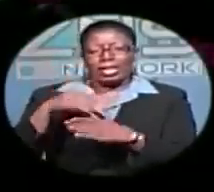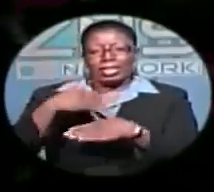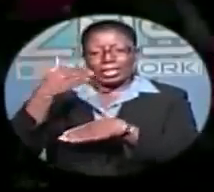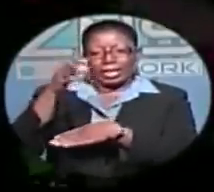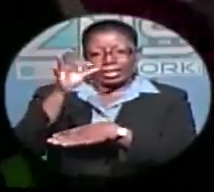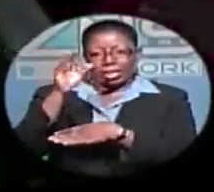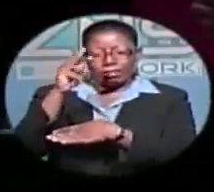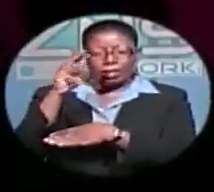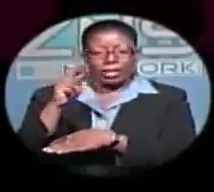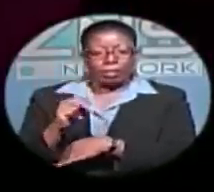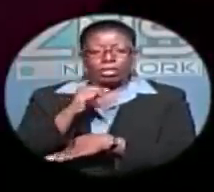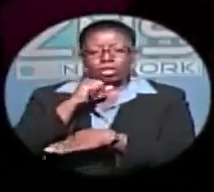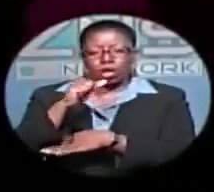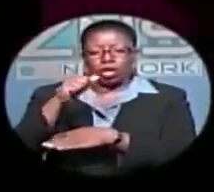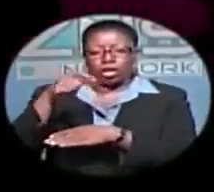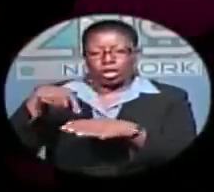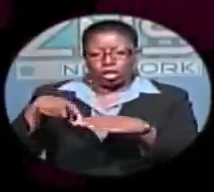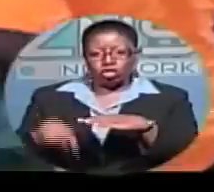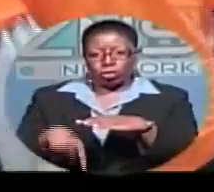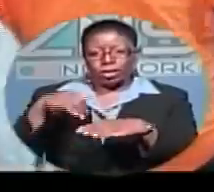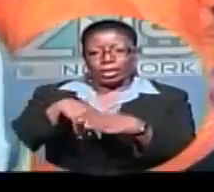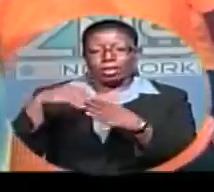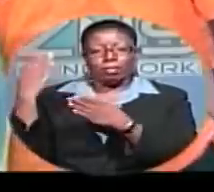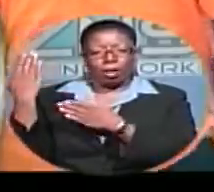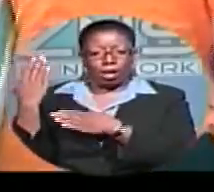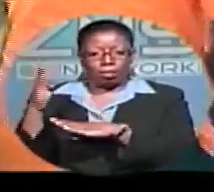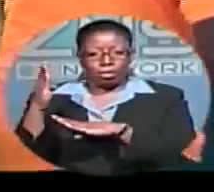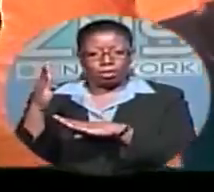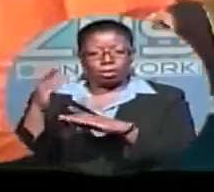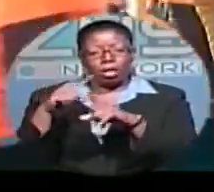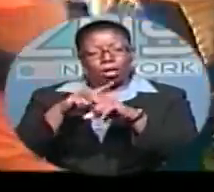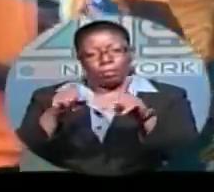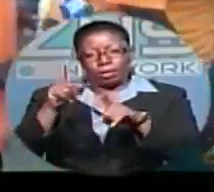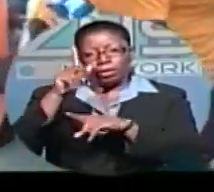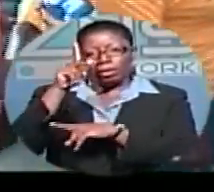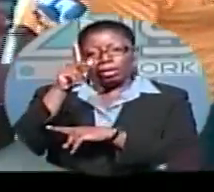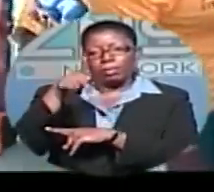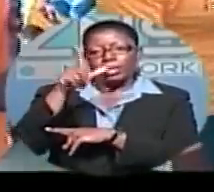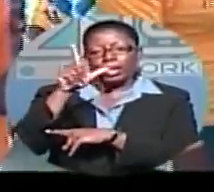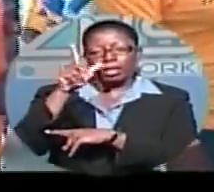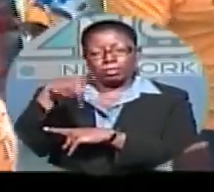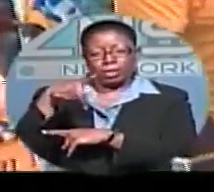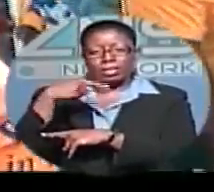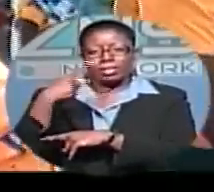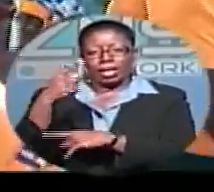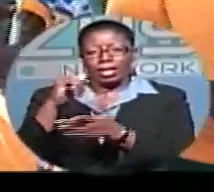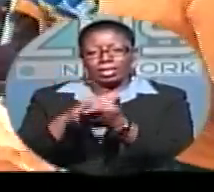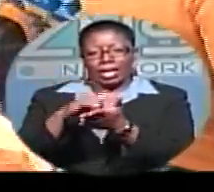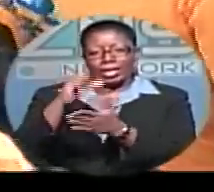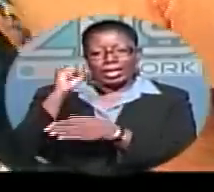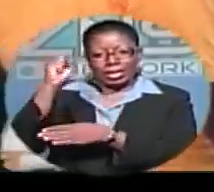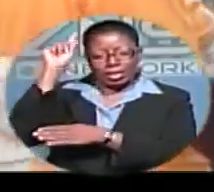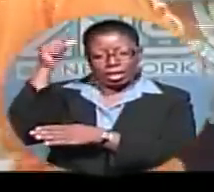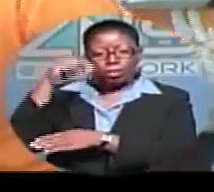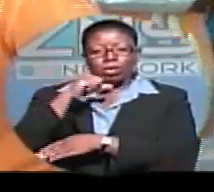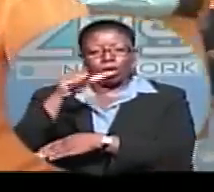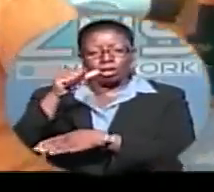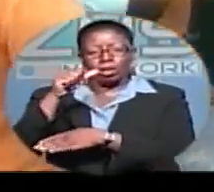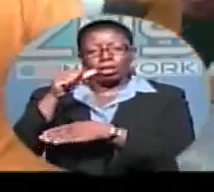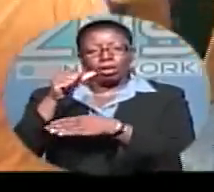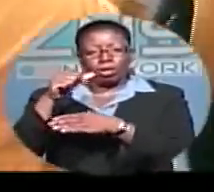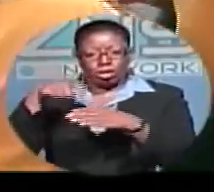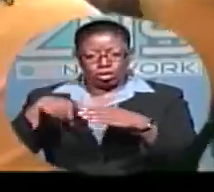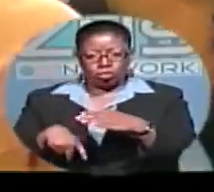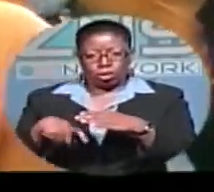Movement government won't drill oil in the Bahamas. And Progressive Liberal Party leader Perry Christie says his next government will not drill oil without public